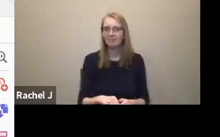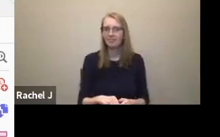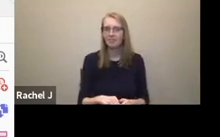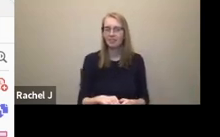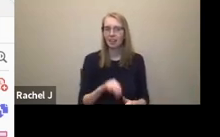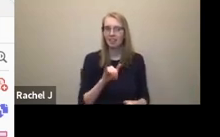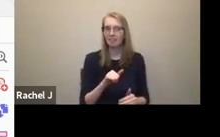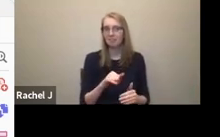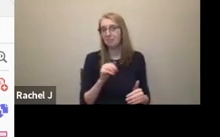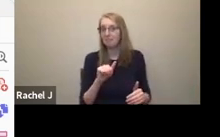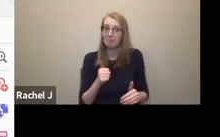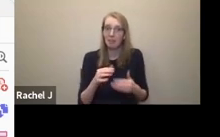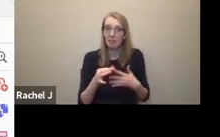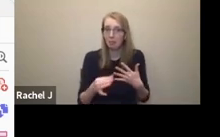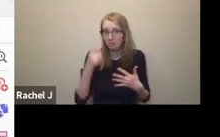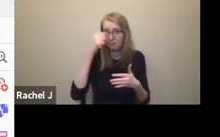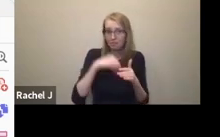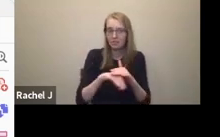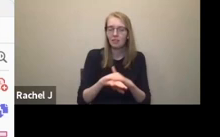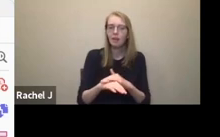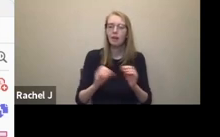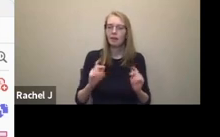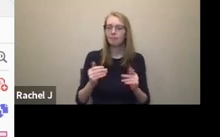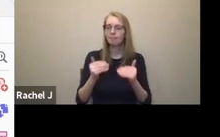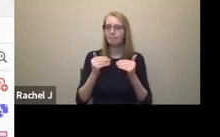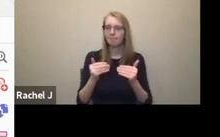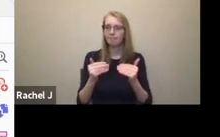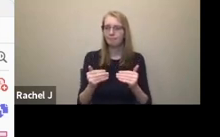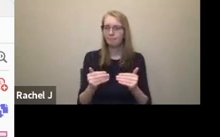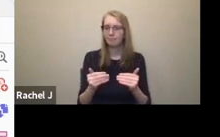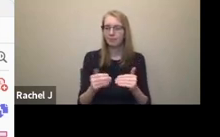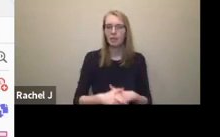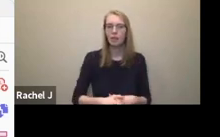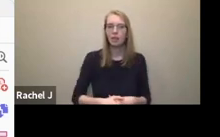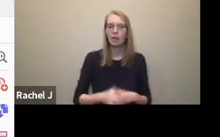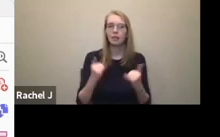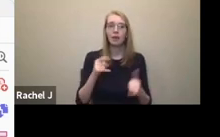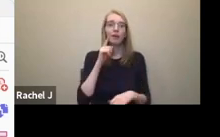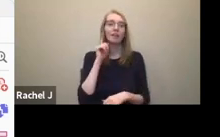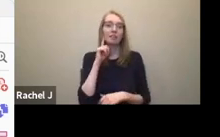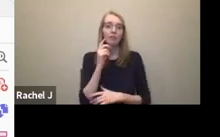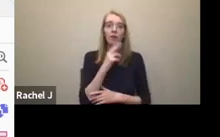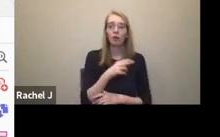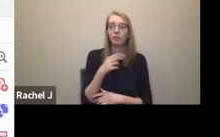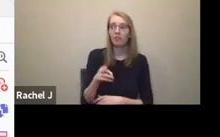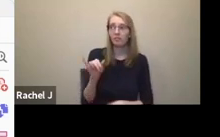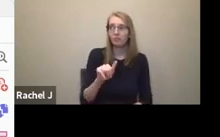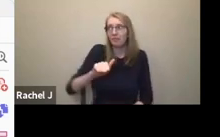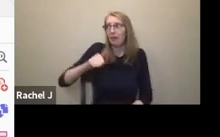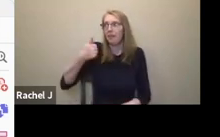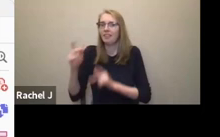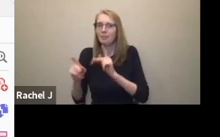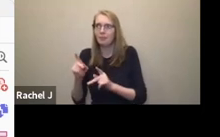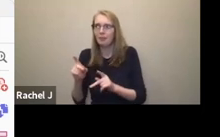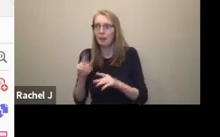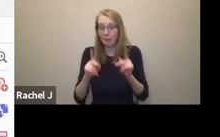Okay, keep going. So now we're on to the deaf, hard of hearing and others, people like me who are becoming deaf and